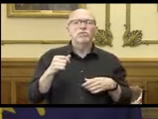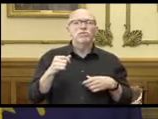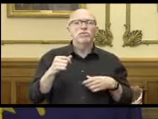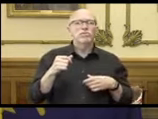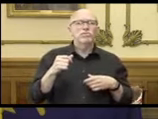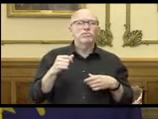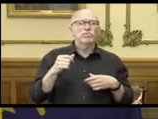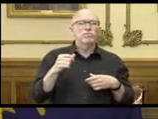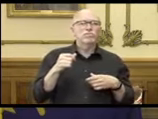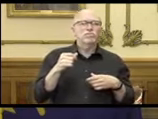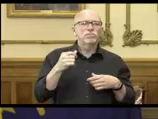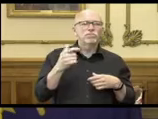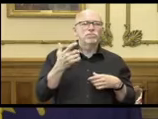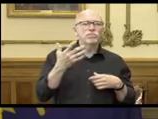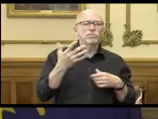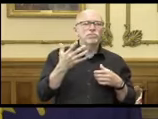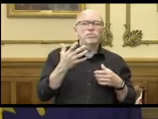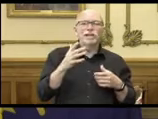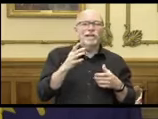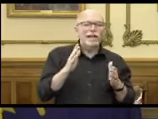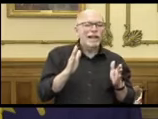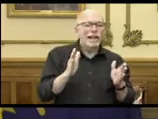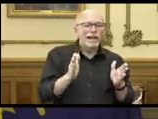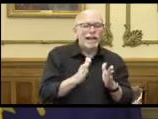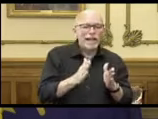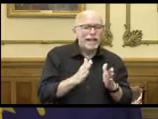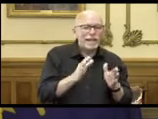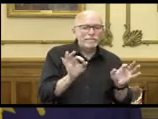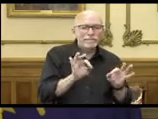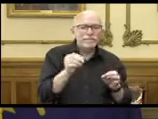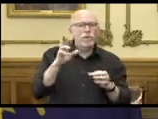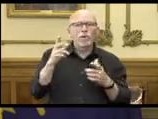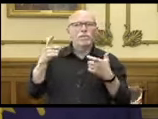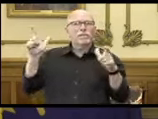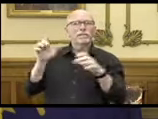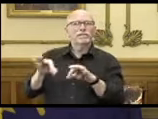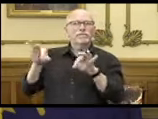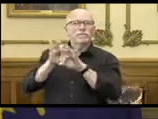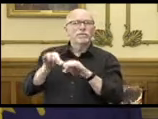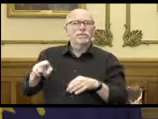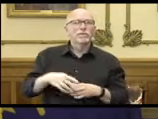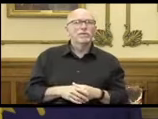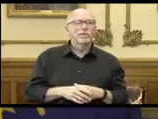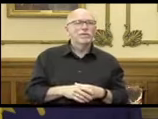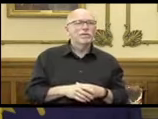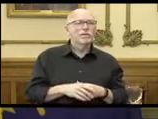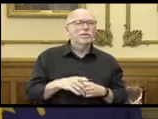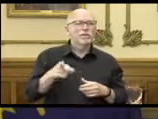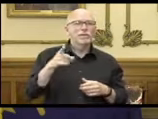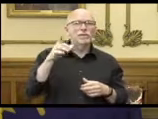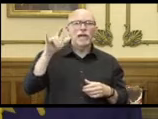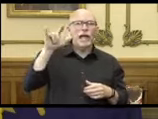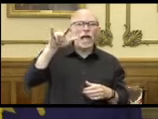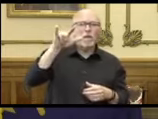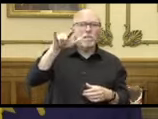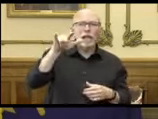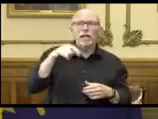the little leagues or the big leagues, in the cockpit of an airplane